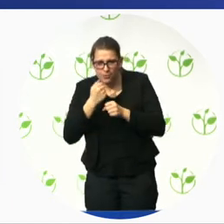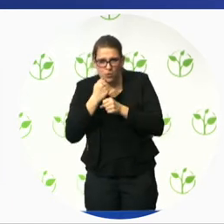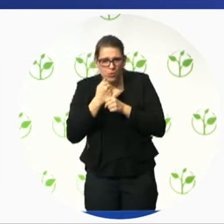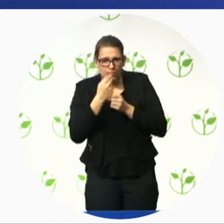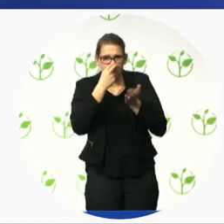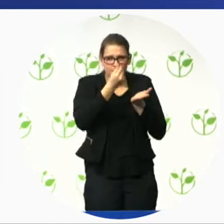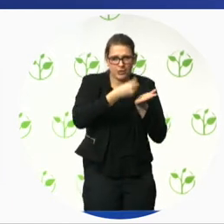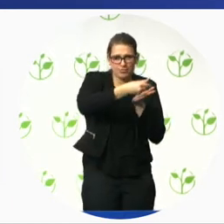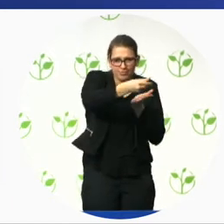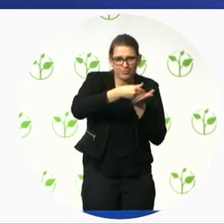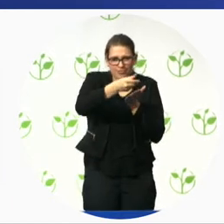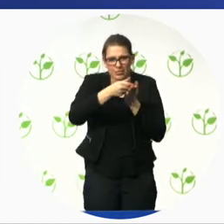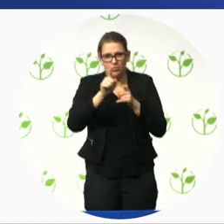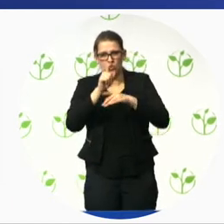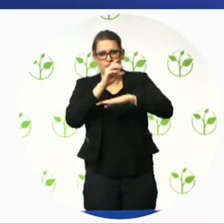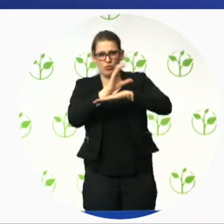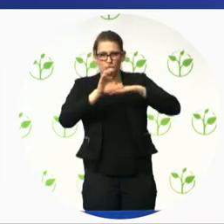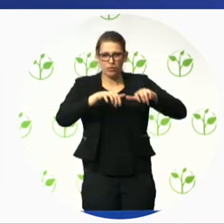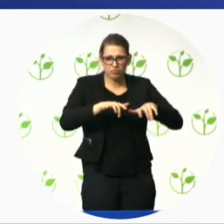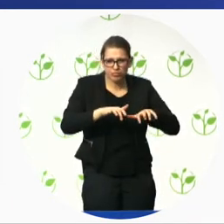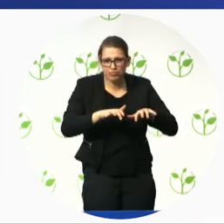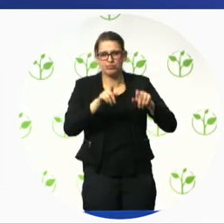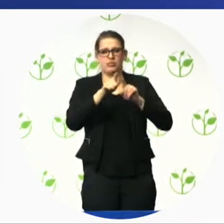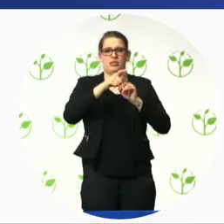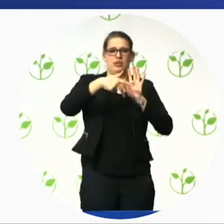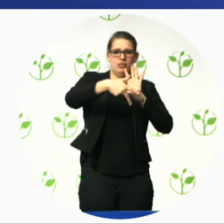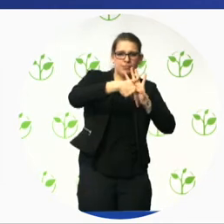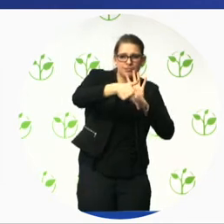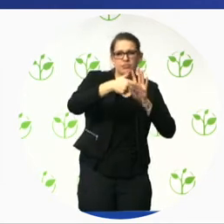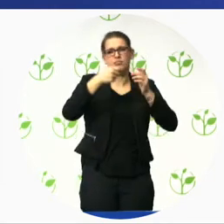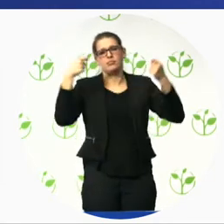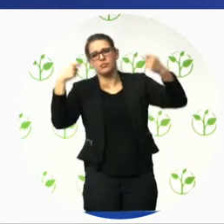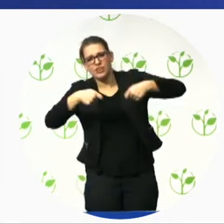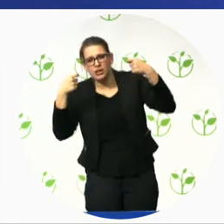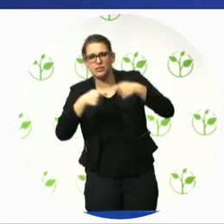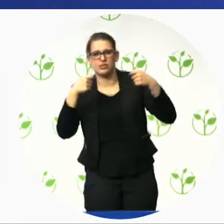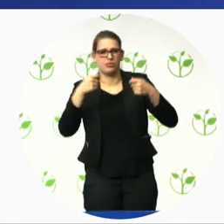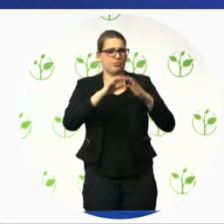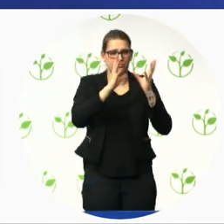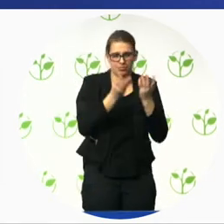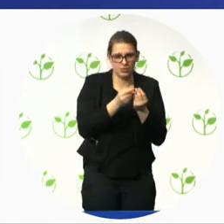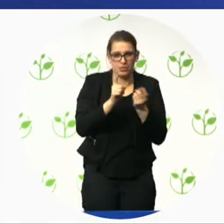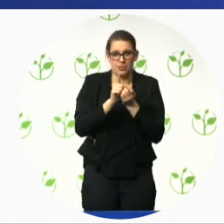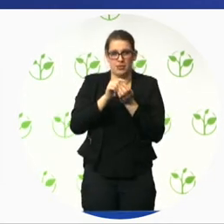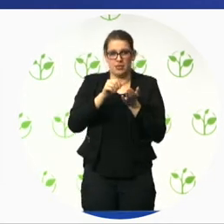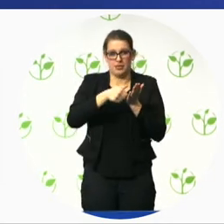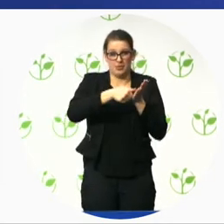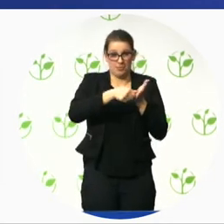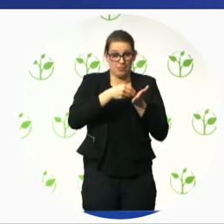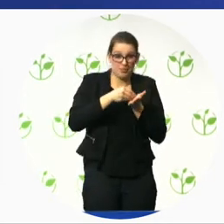the certificate costs it depends on the level that we have and the amount of